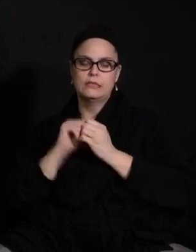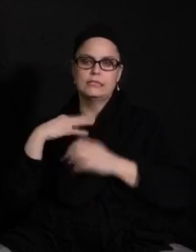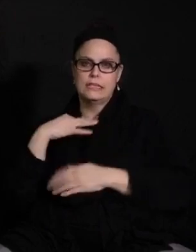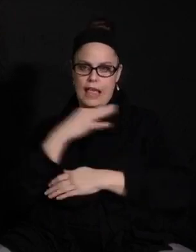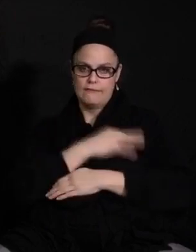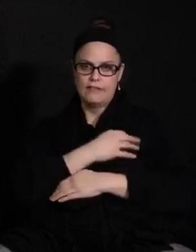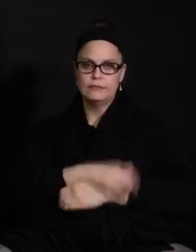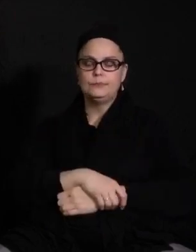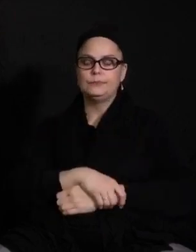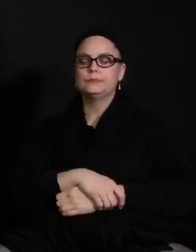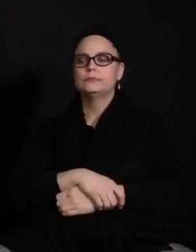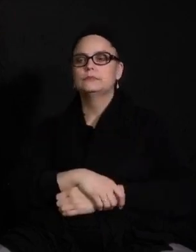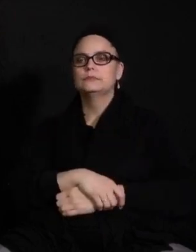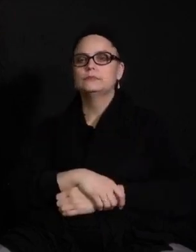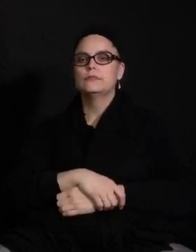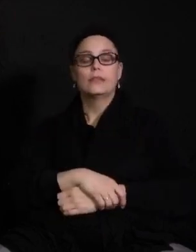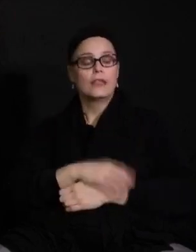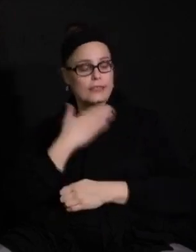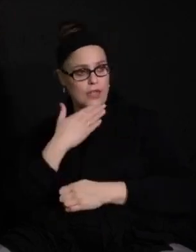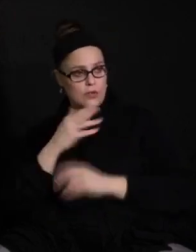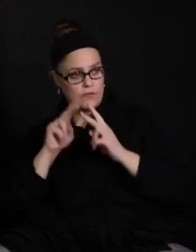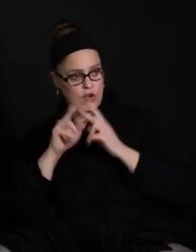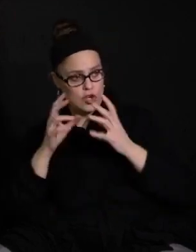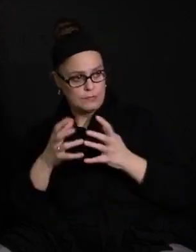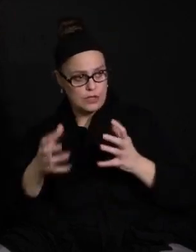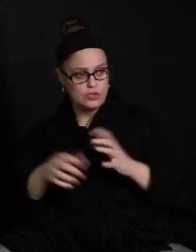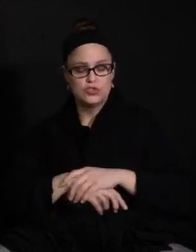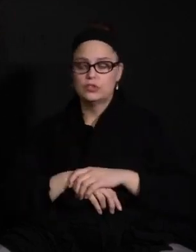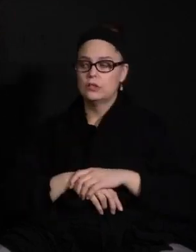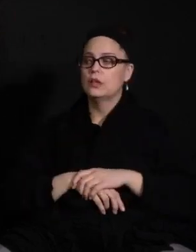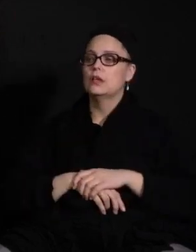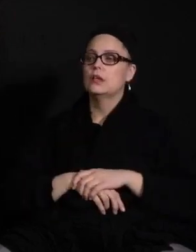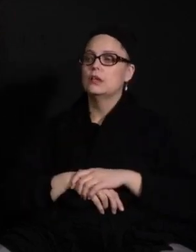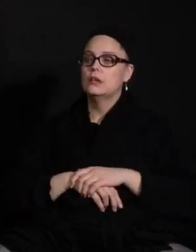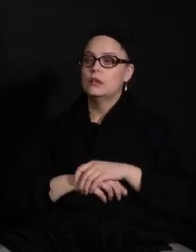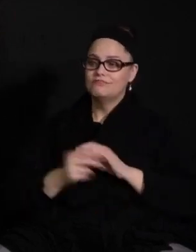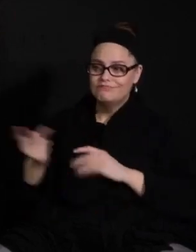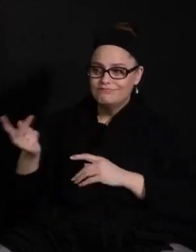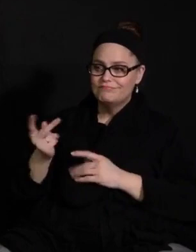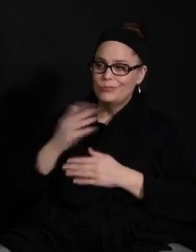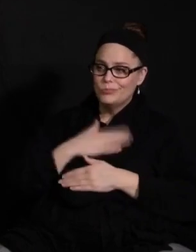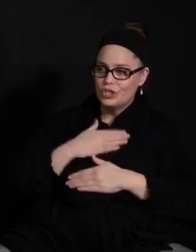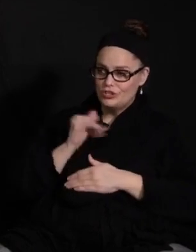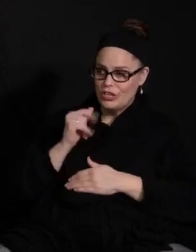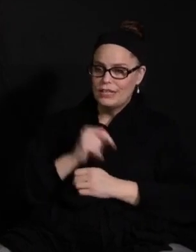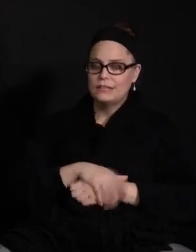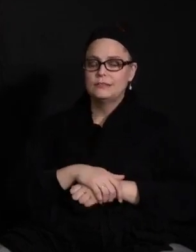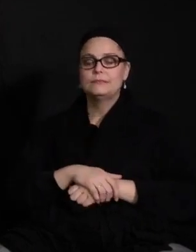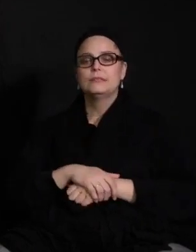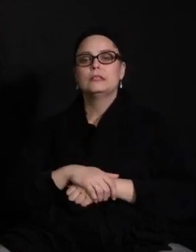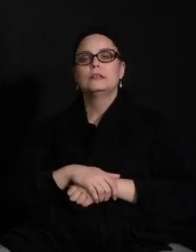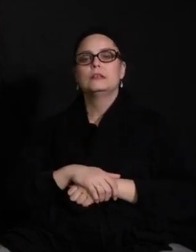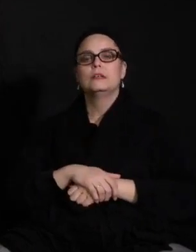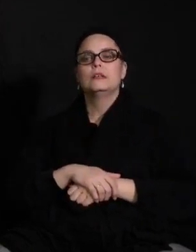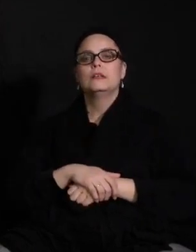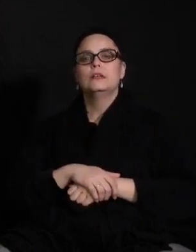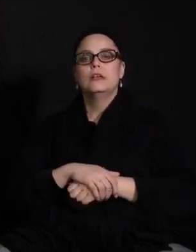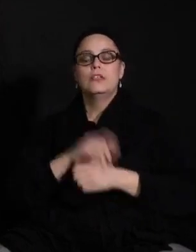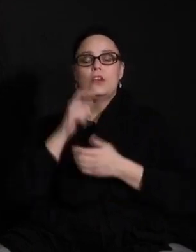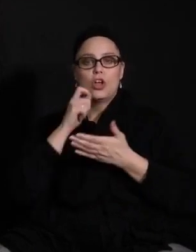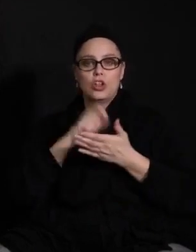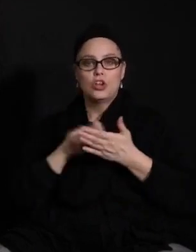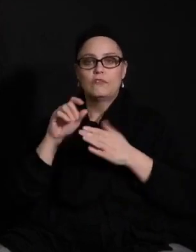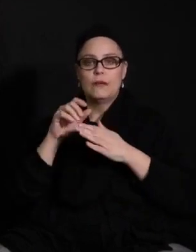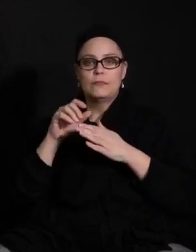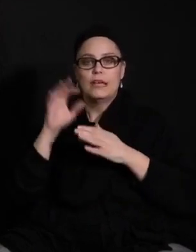Back to you, Superintendent. Great. Thank you very much, Mr. Vollmer and Ms. Dowd. Appreciate it. Next question, Elizabeth Sundby, Clerk of Indian